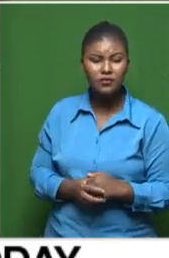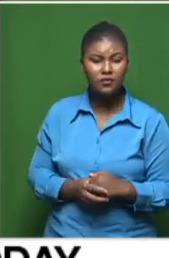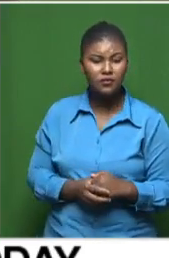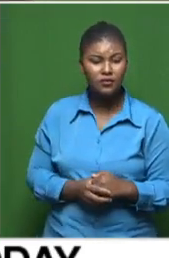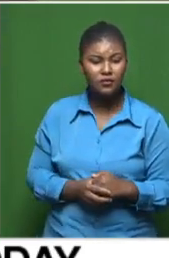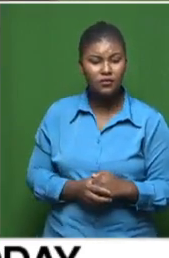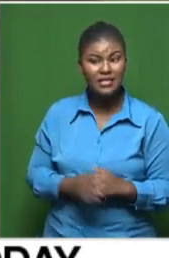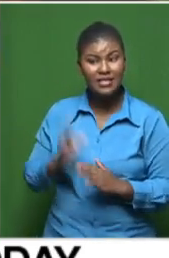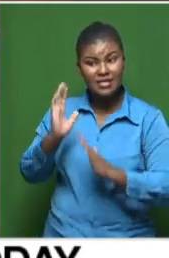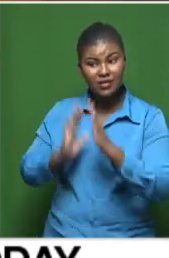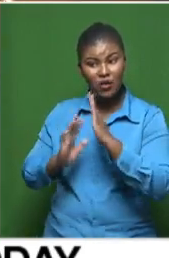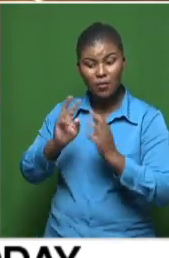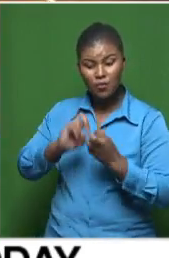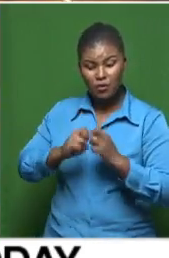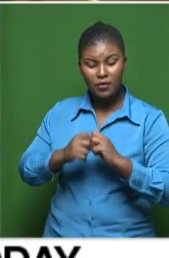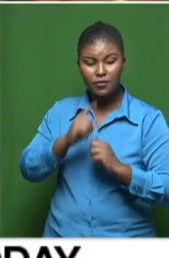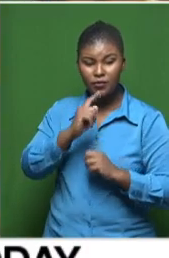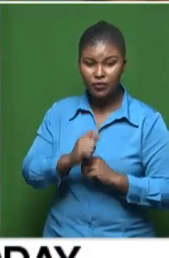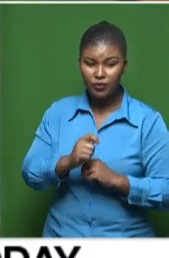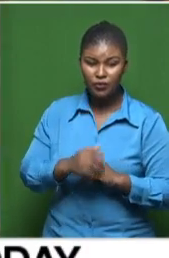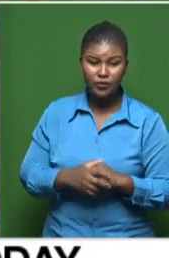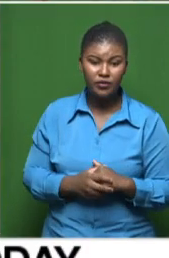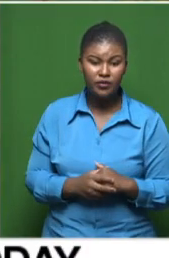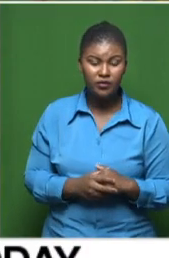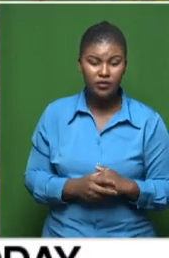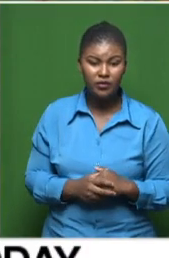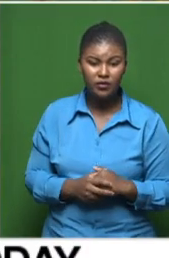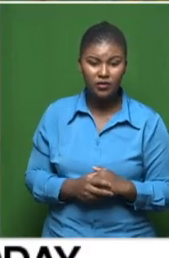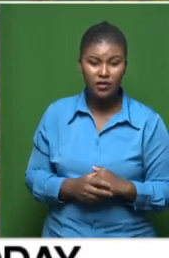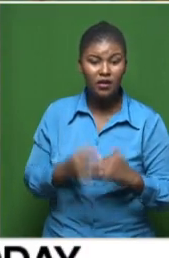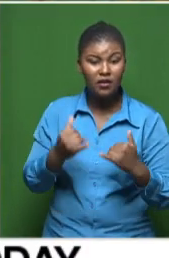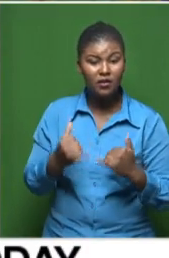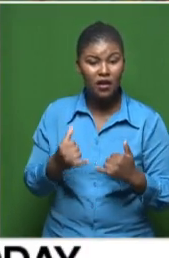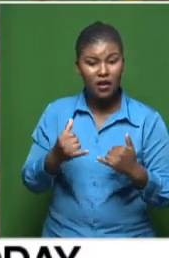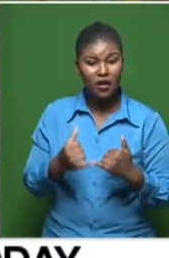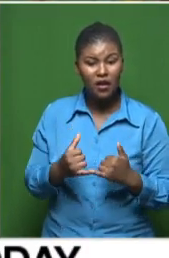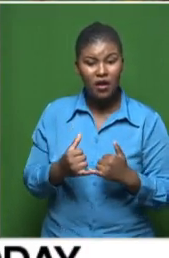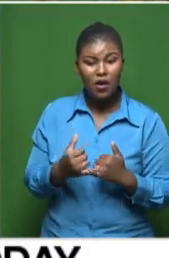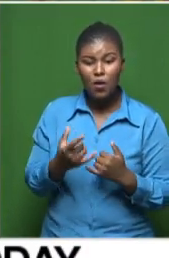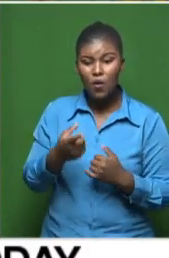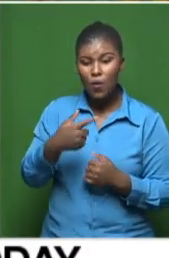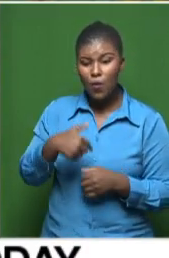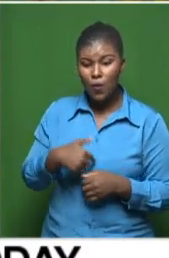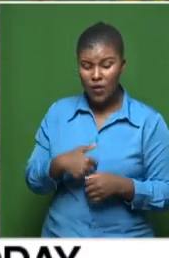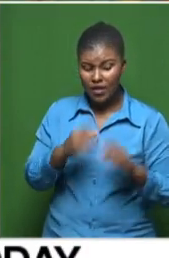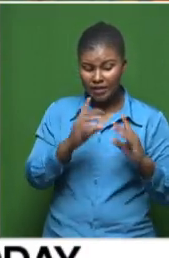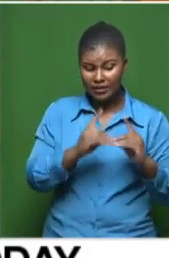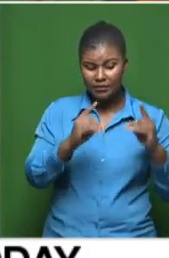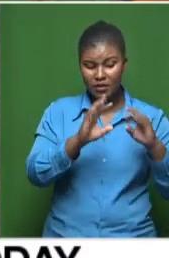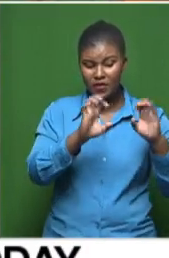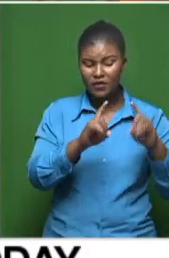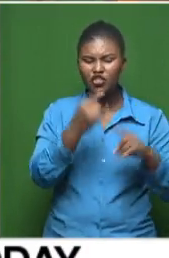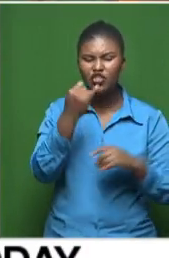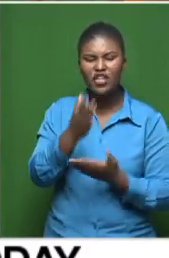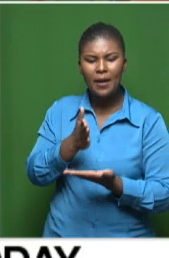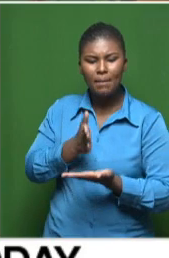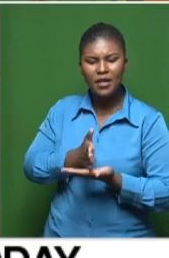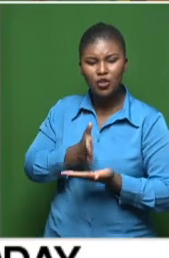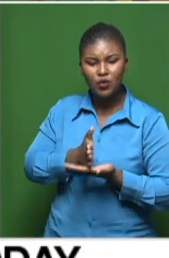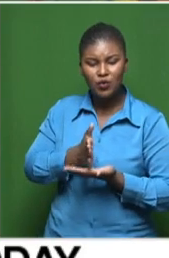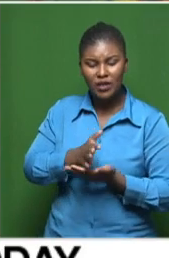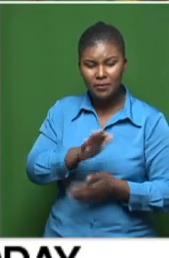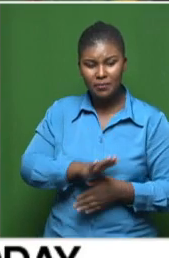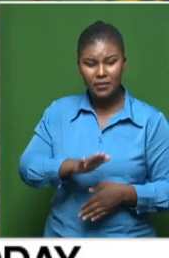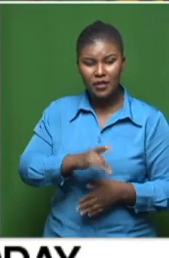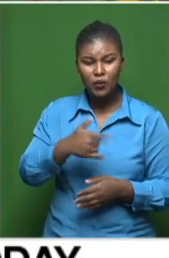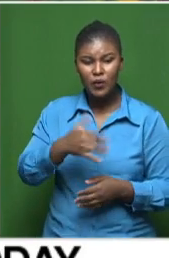historic problem. The settlements have overtaken us by far as a sector. If you look around the mid-range area, we have new